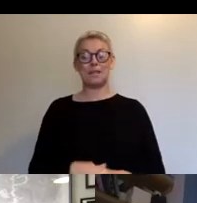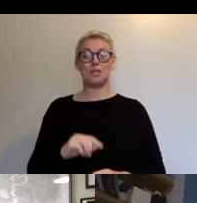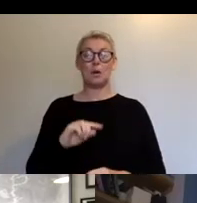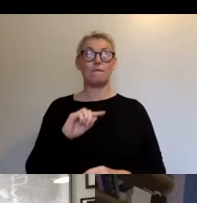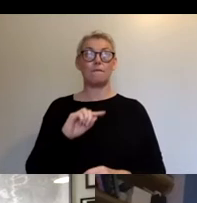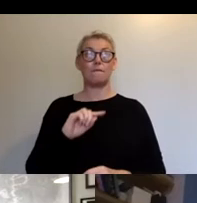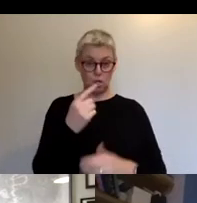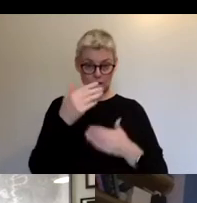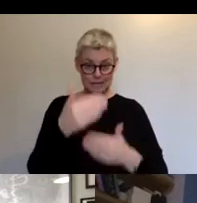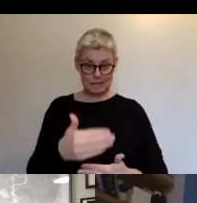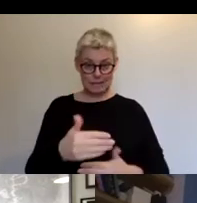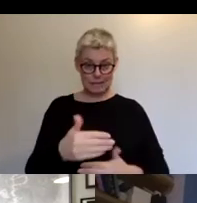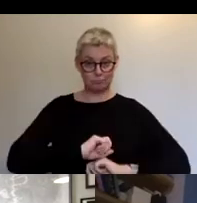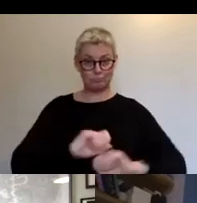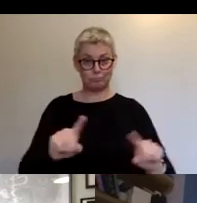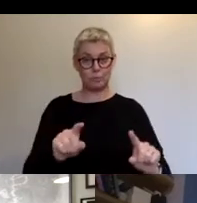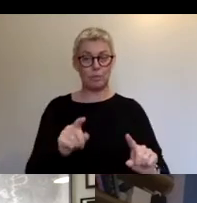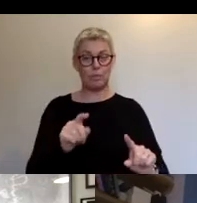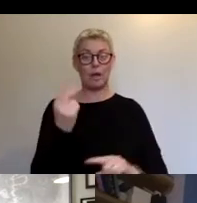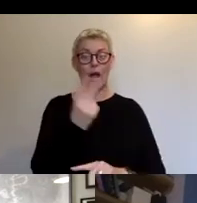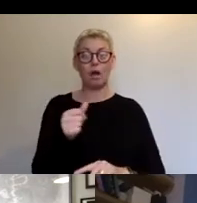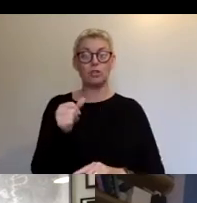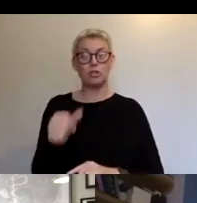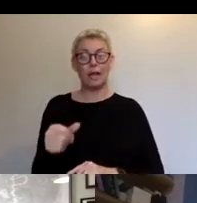with Chris Lance channel, we just launched.